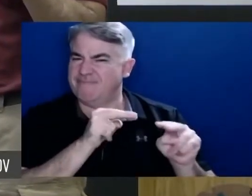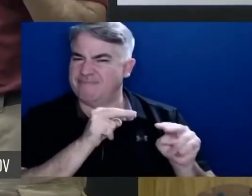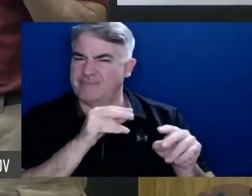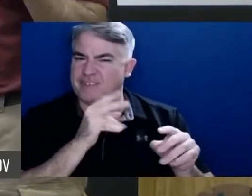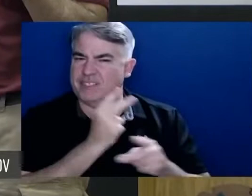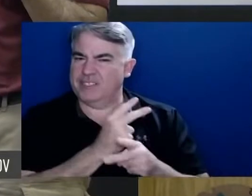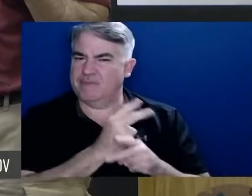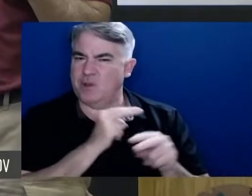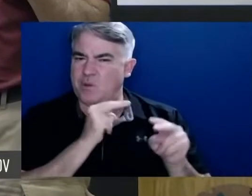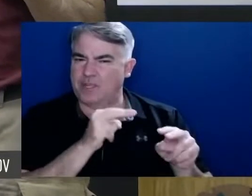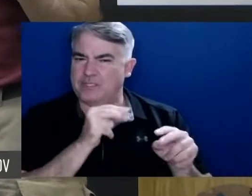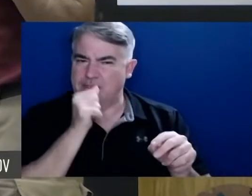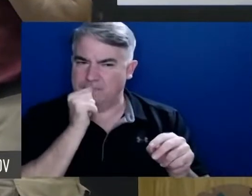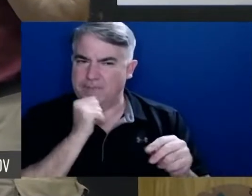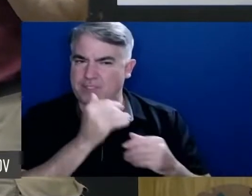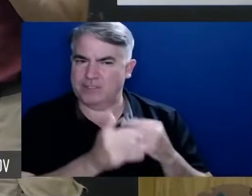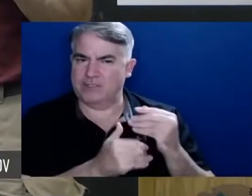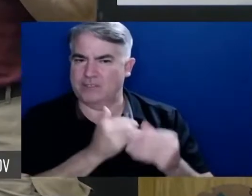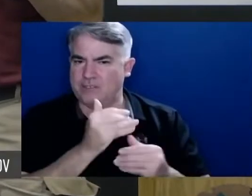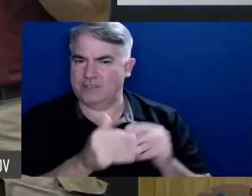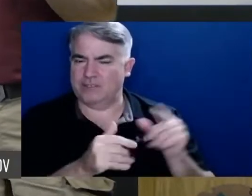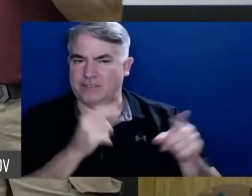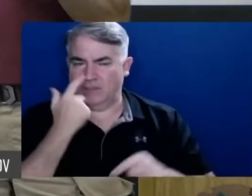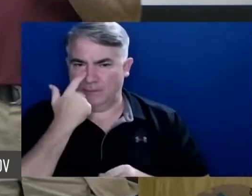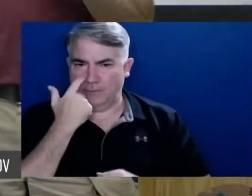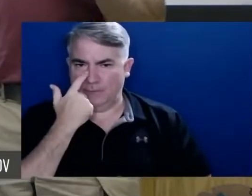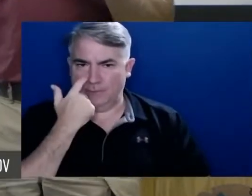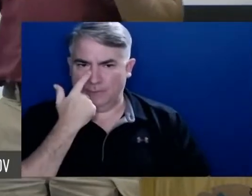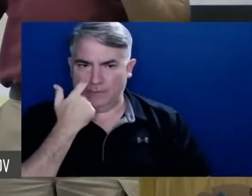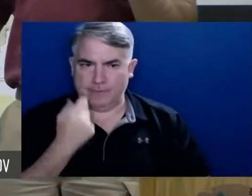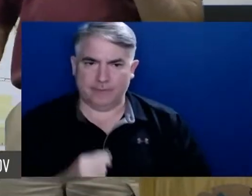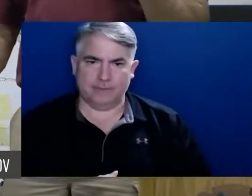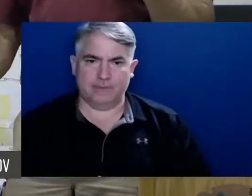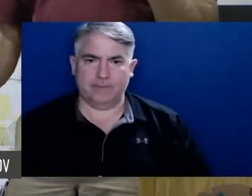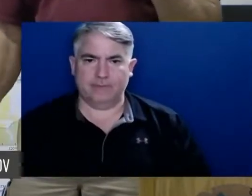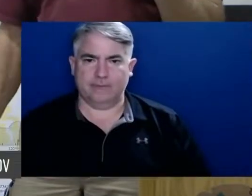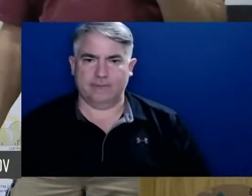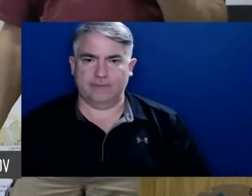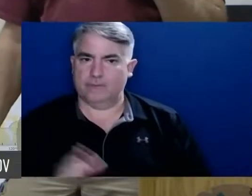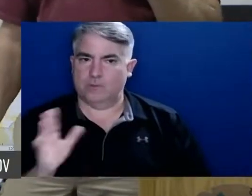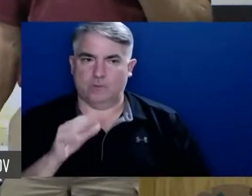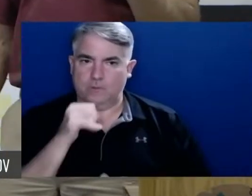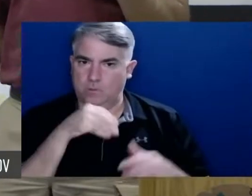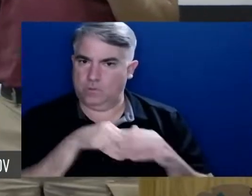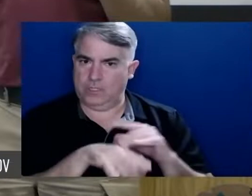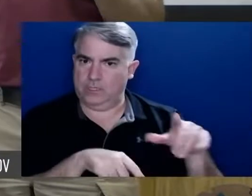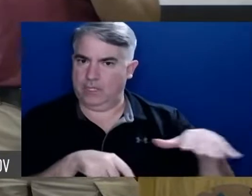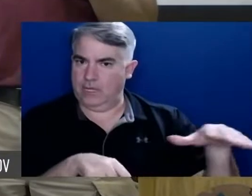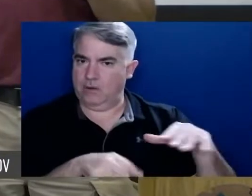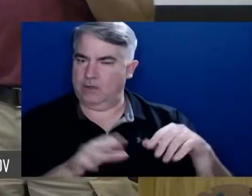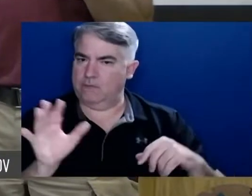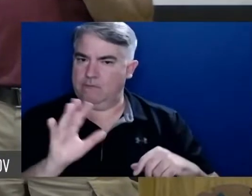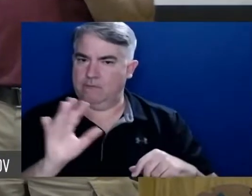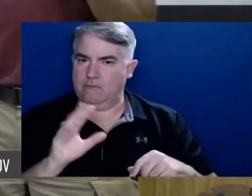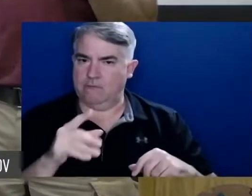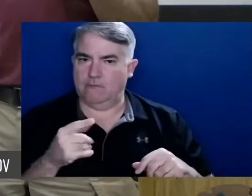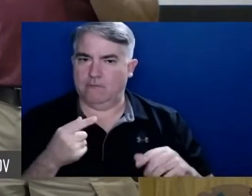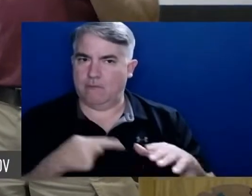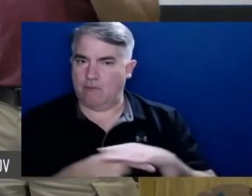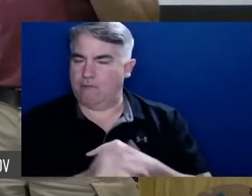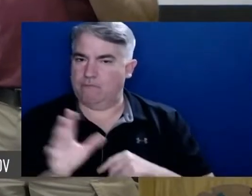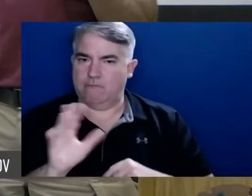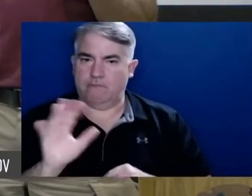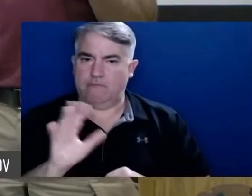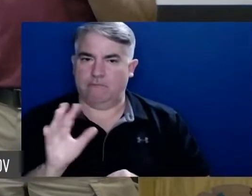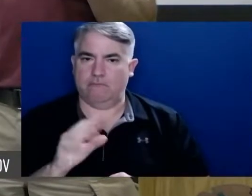find in there. They will not venture in farther interior than any farther than they have to to secure